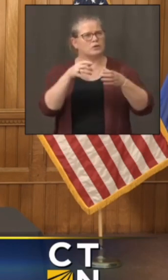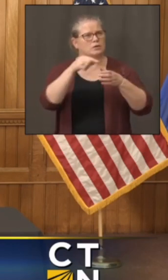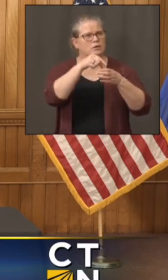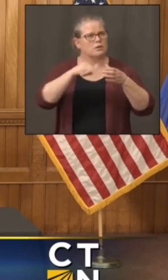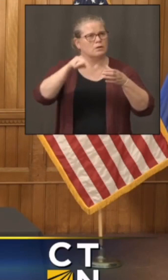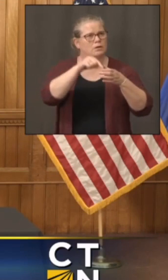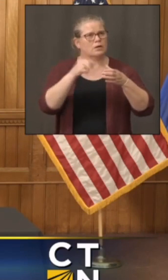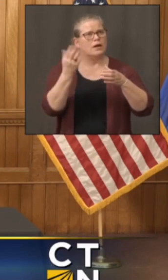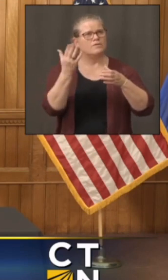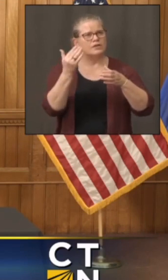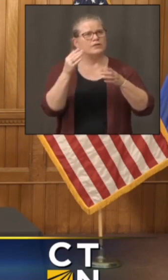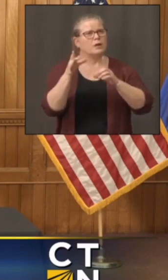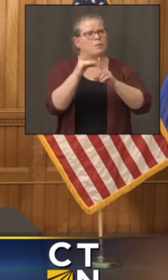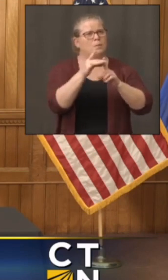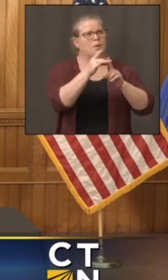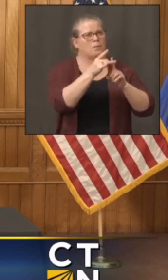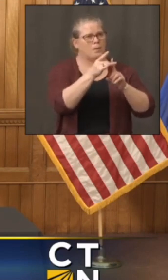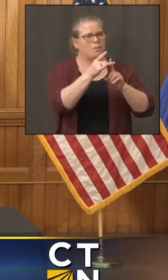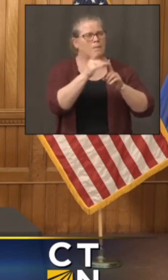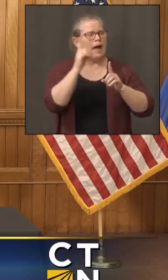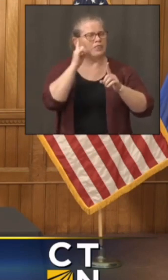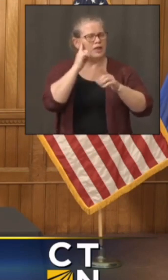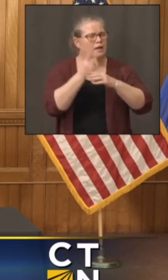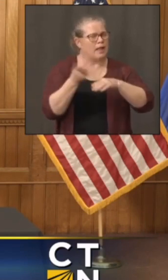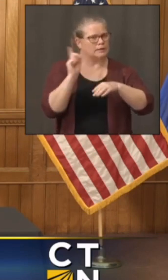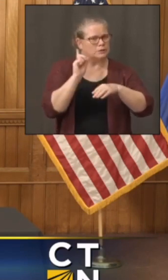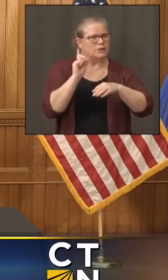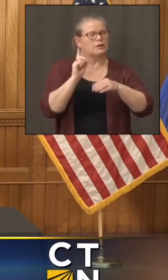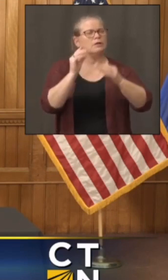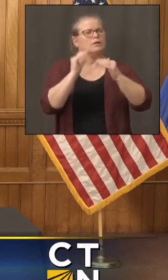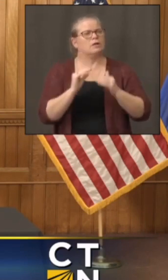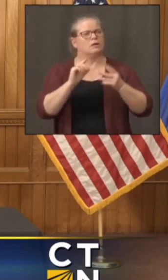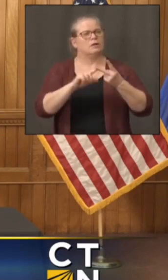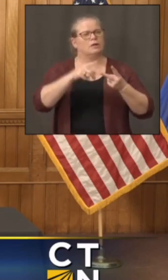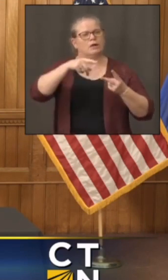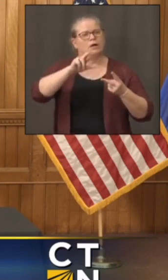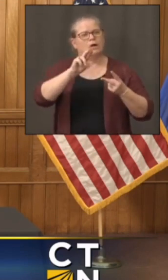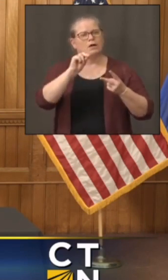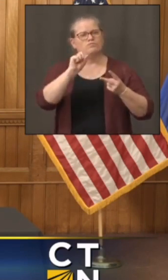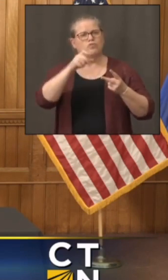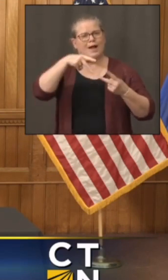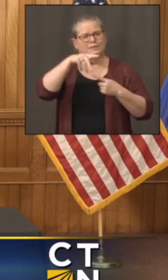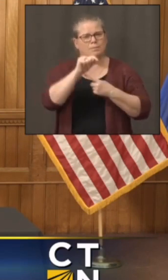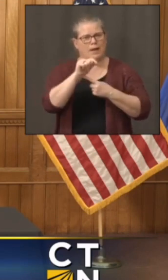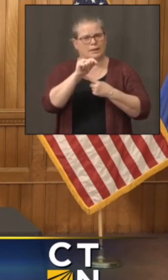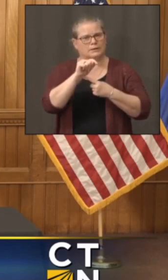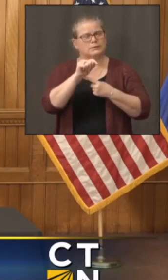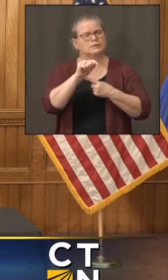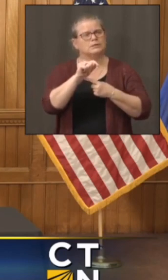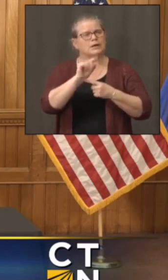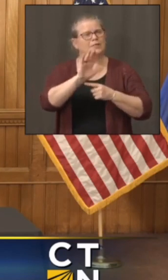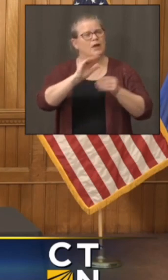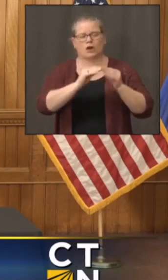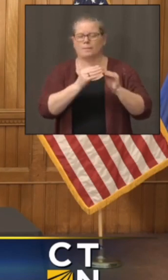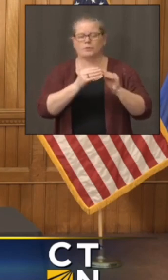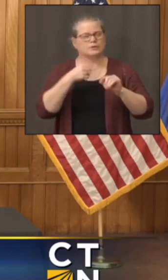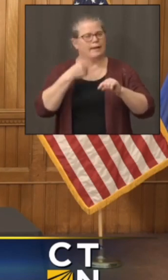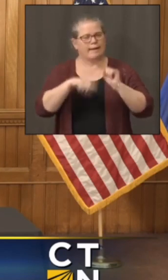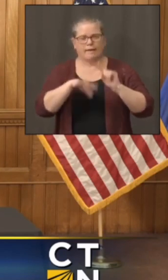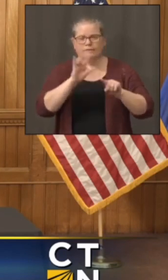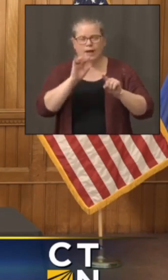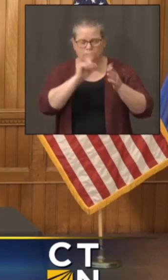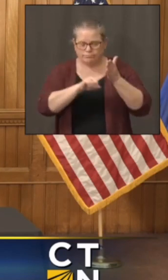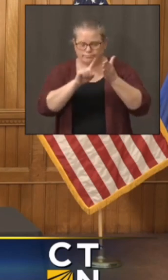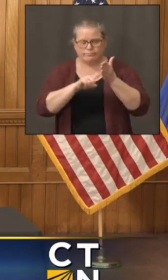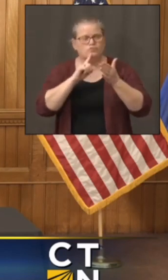the numbers for prospect. But that sort of leapt out. So what is the explanation,